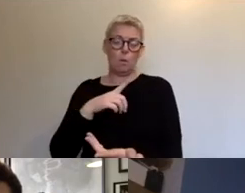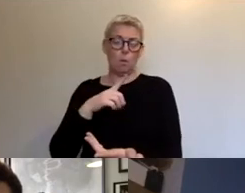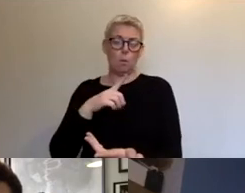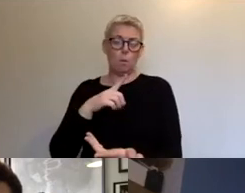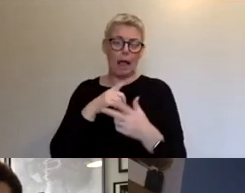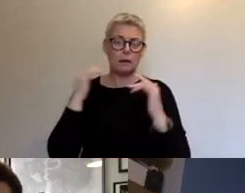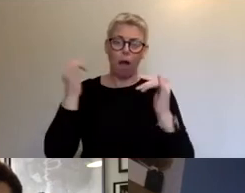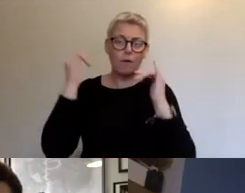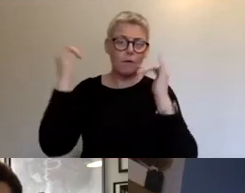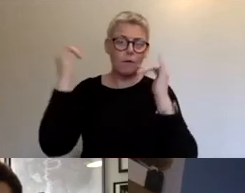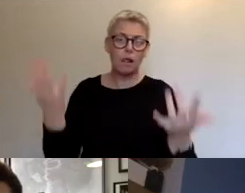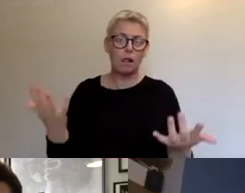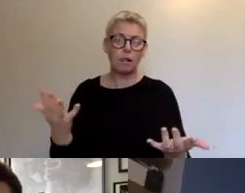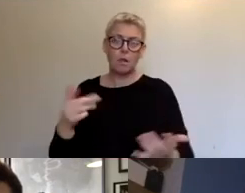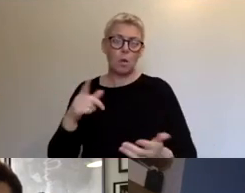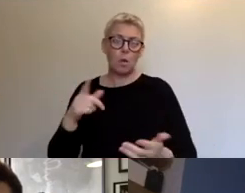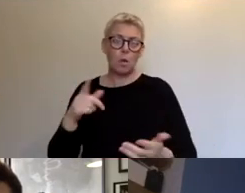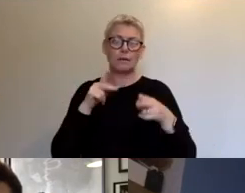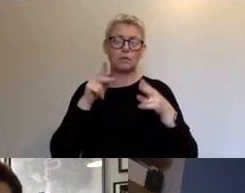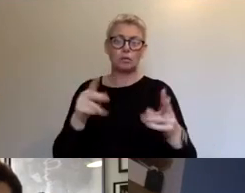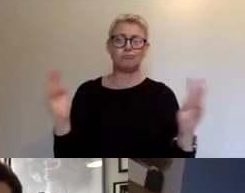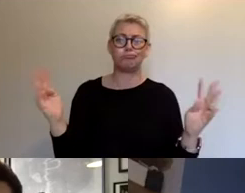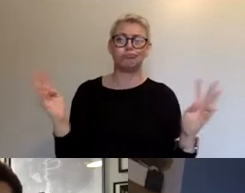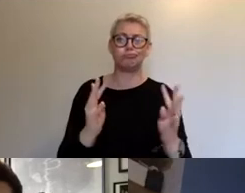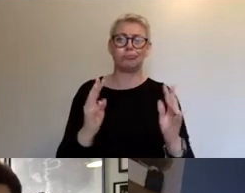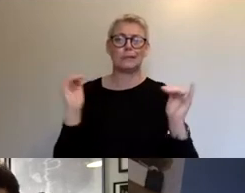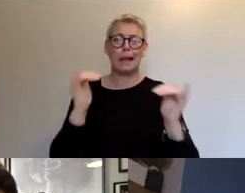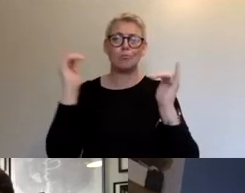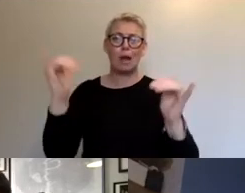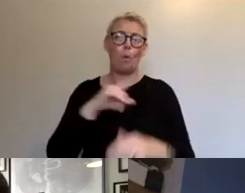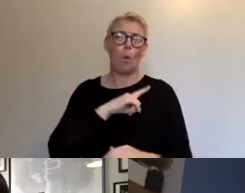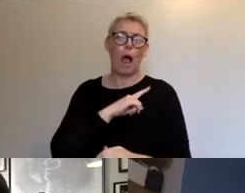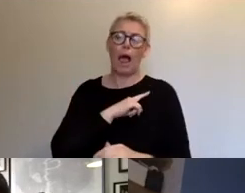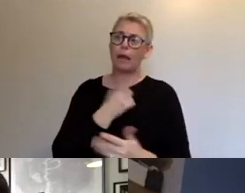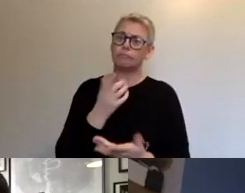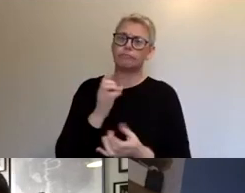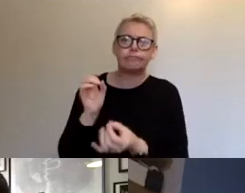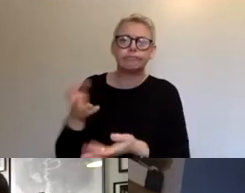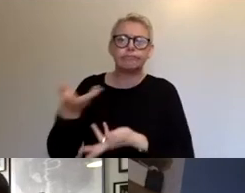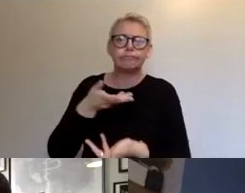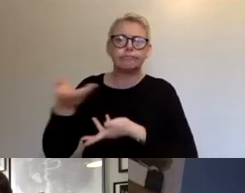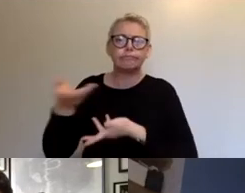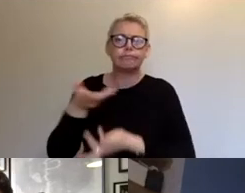coming to our streets to celebrate that that was an amazing opportunity to really engage people with the educational piece